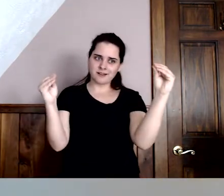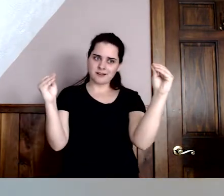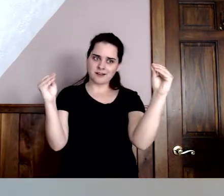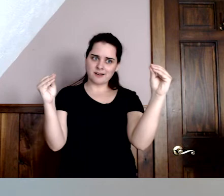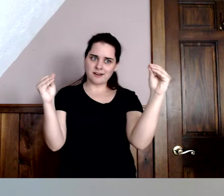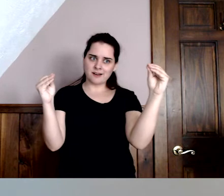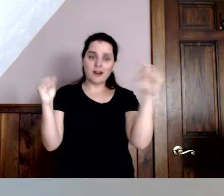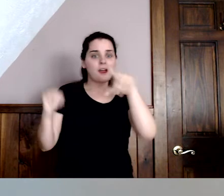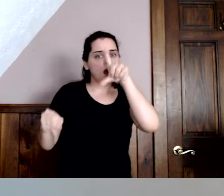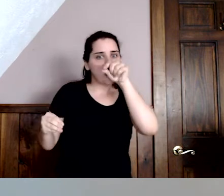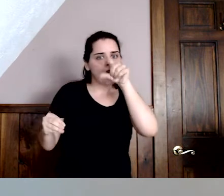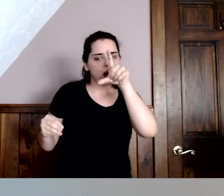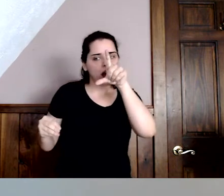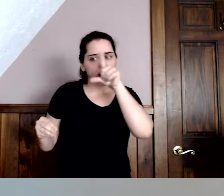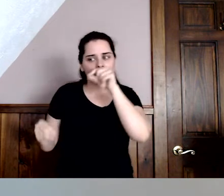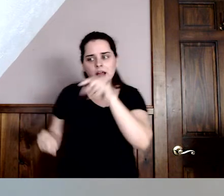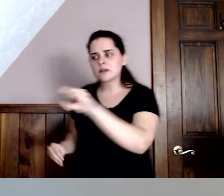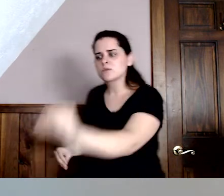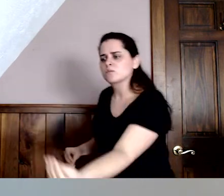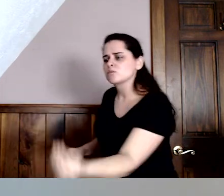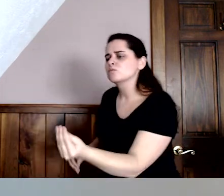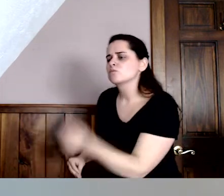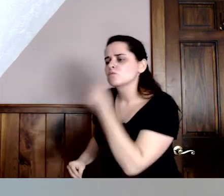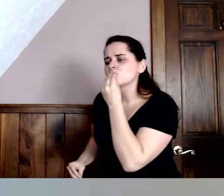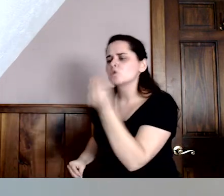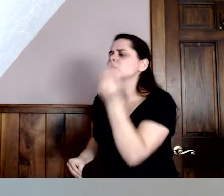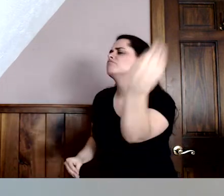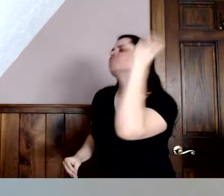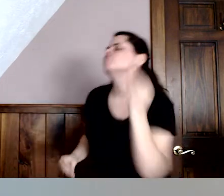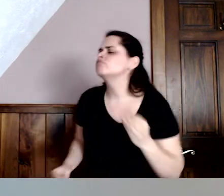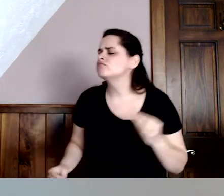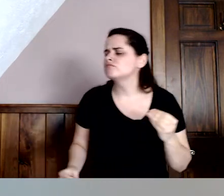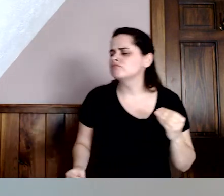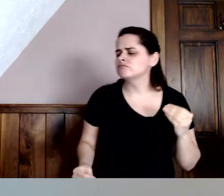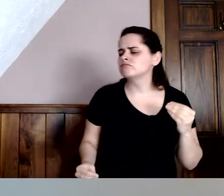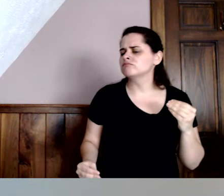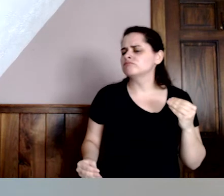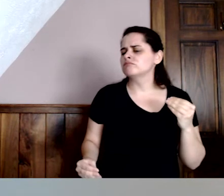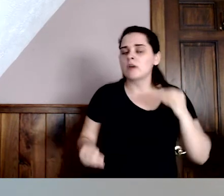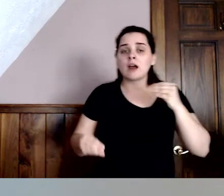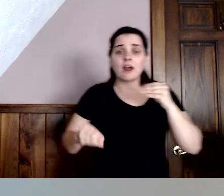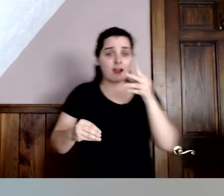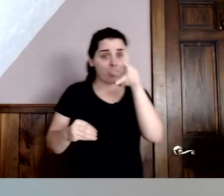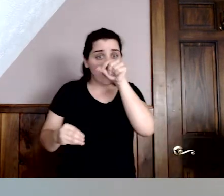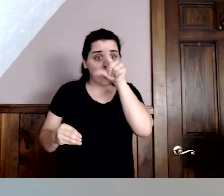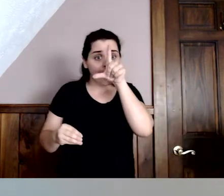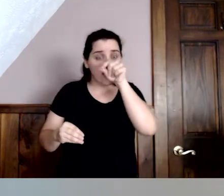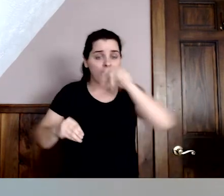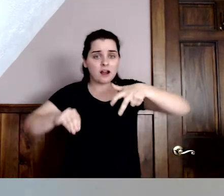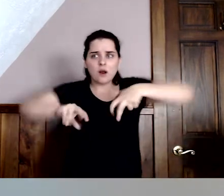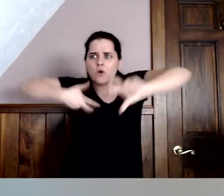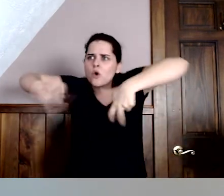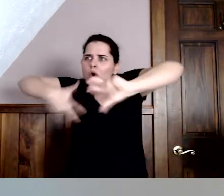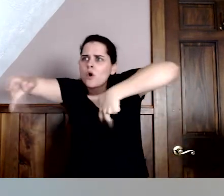Little Skunk had it. Hen got it back. She ran to Little Bear, and she